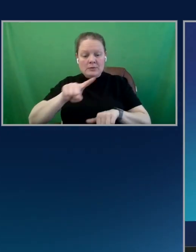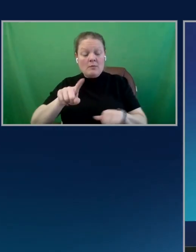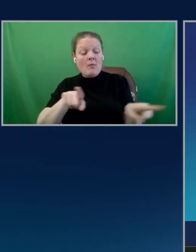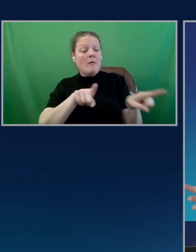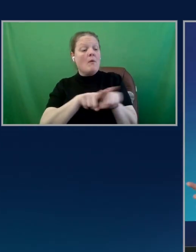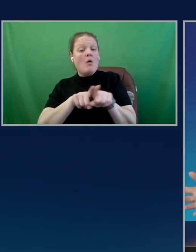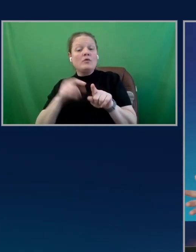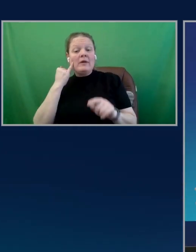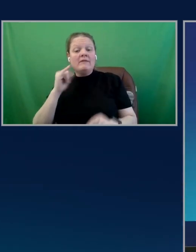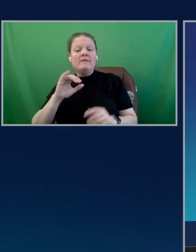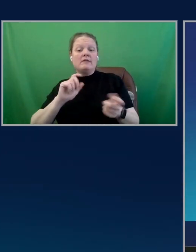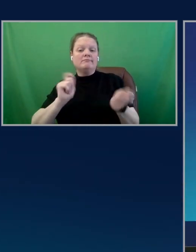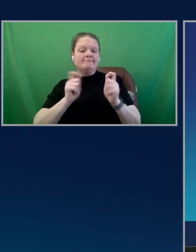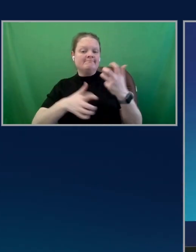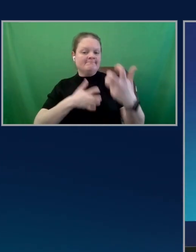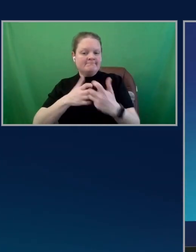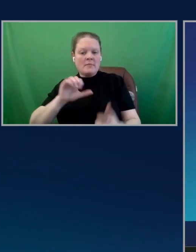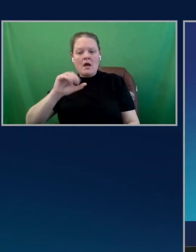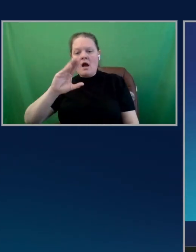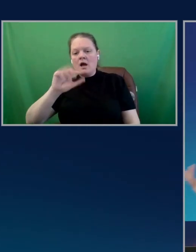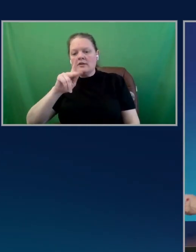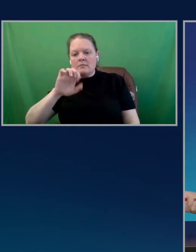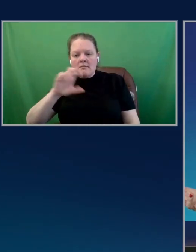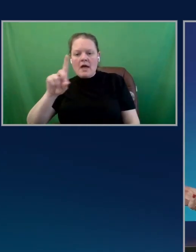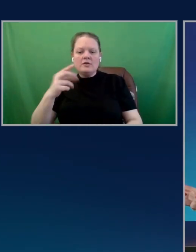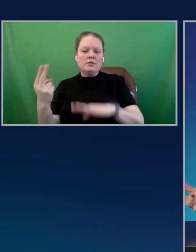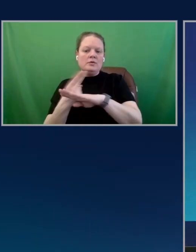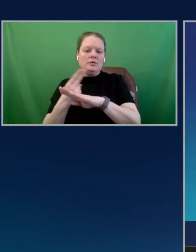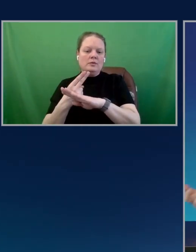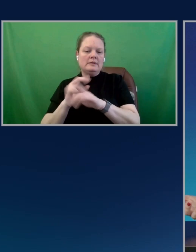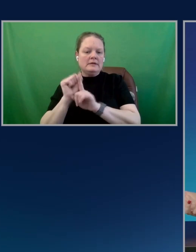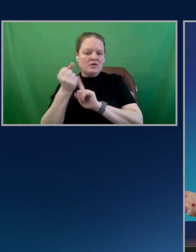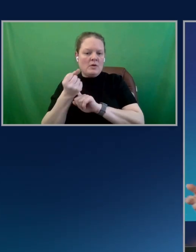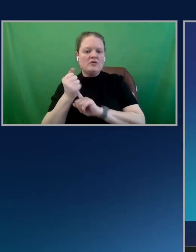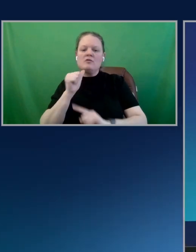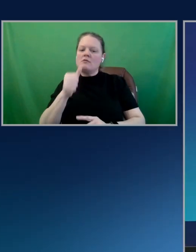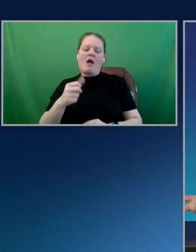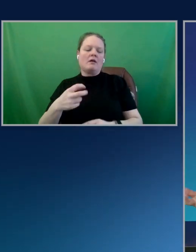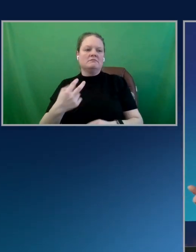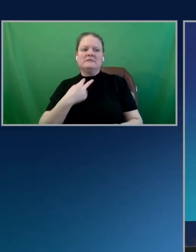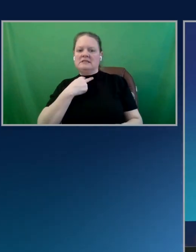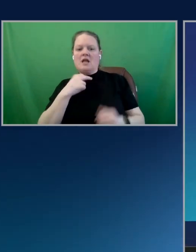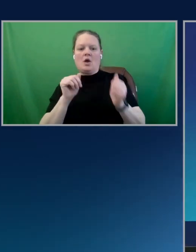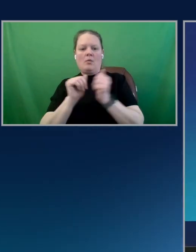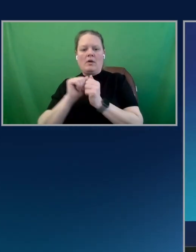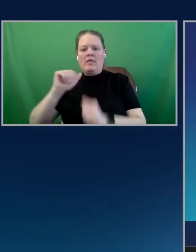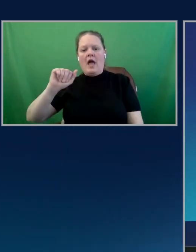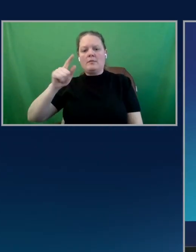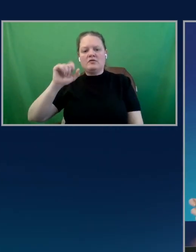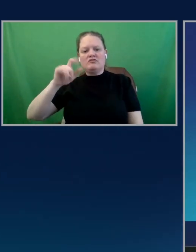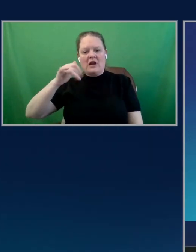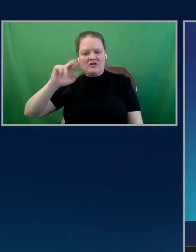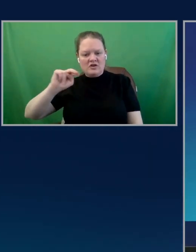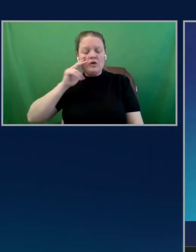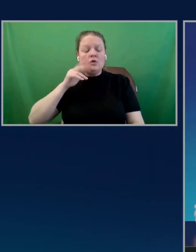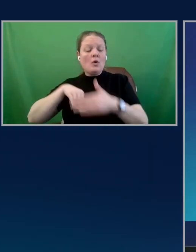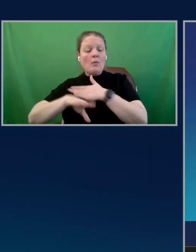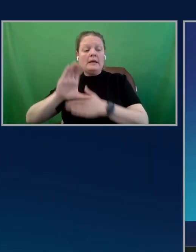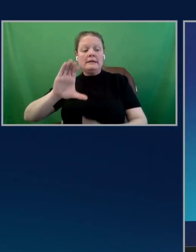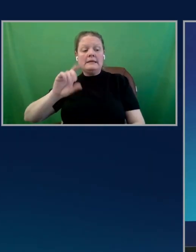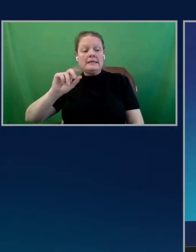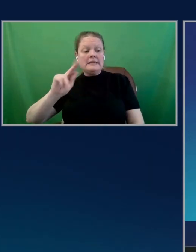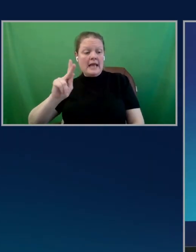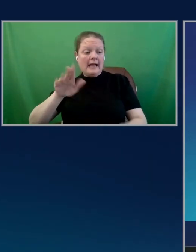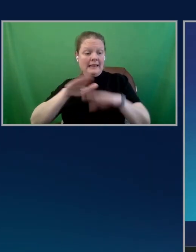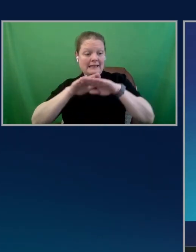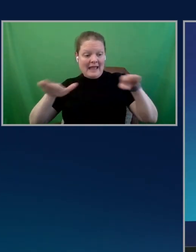use case, you're not locked into the abstraction. You can very easily go into that CDK layer and implement exactly what your business needs.